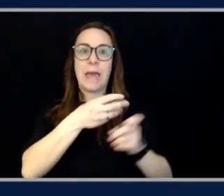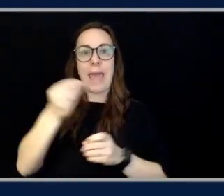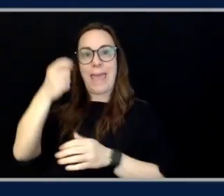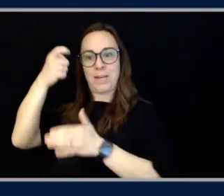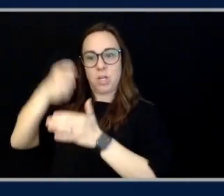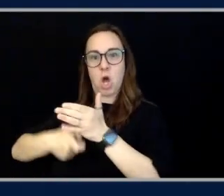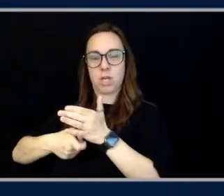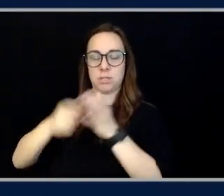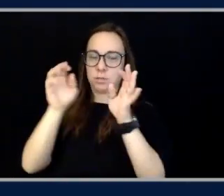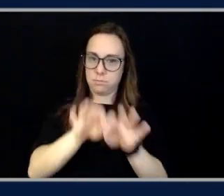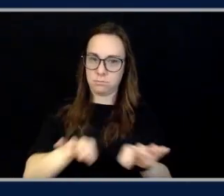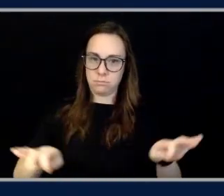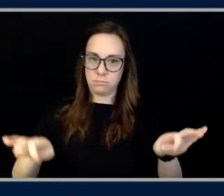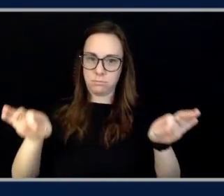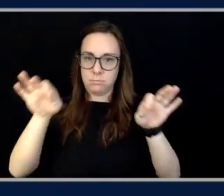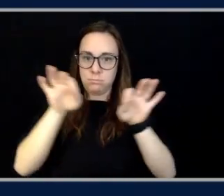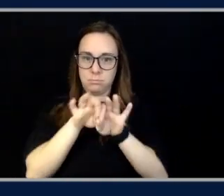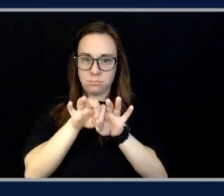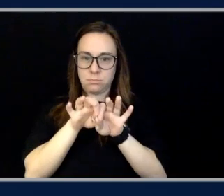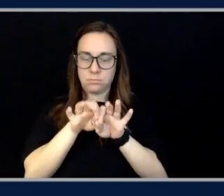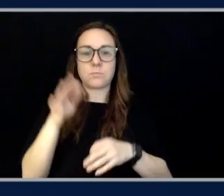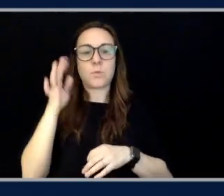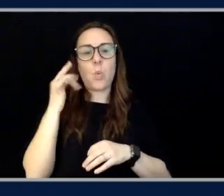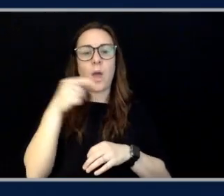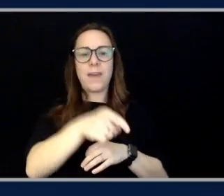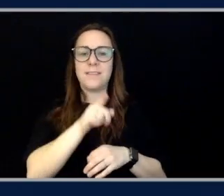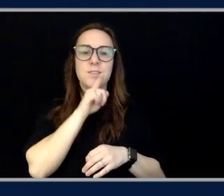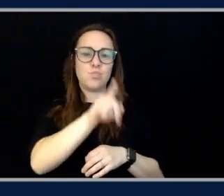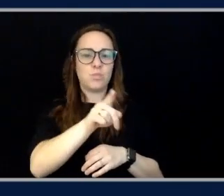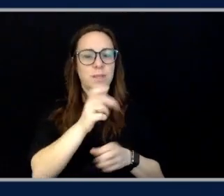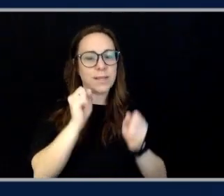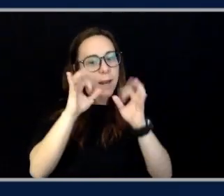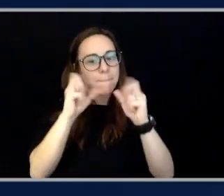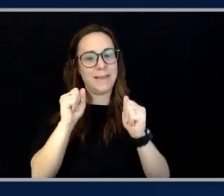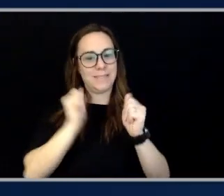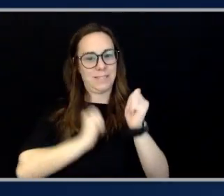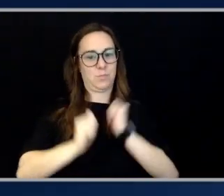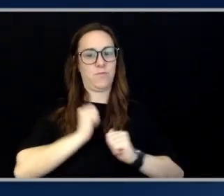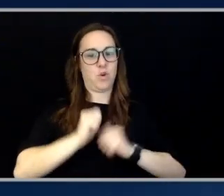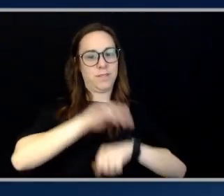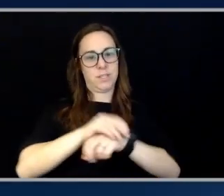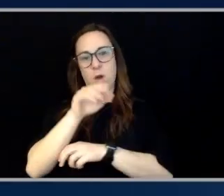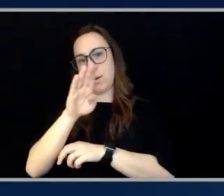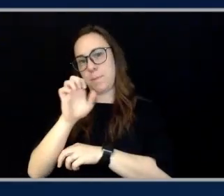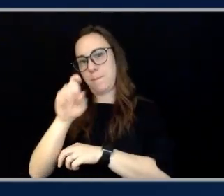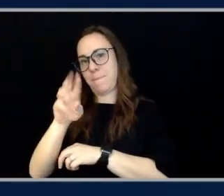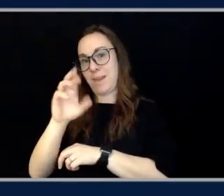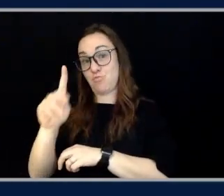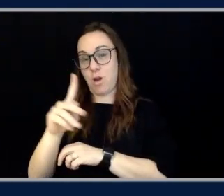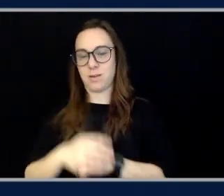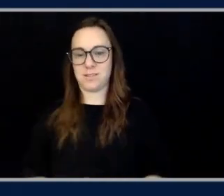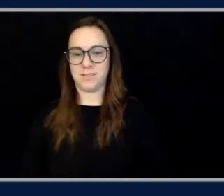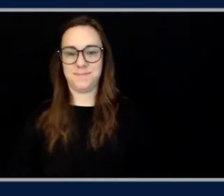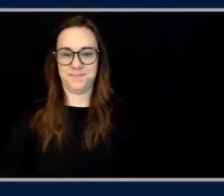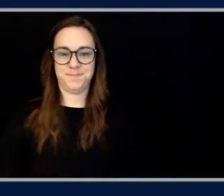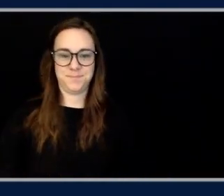are one of the most prized performer models on Bedrock. Okay. And so we're going to be talking about this